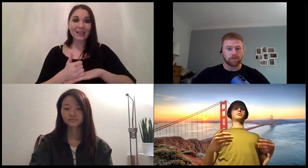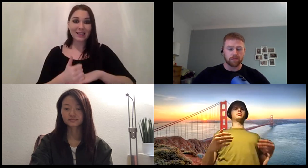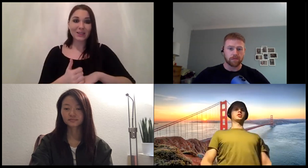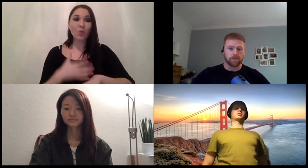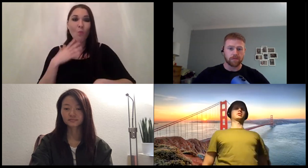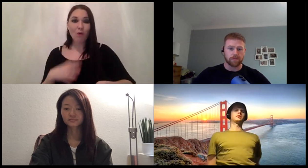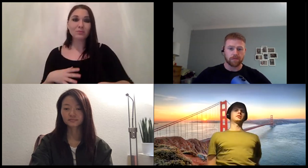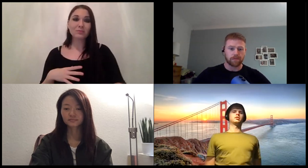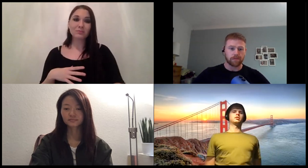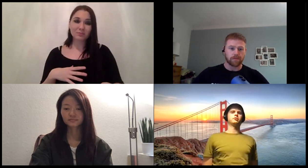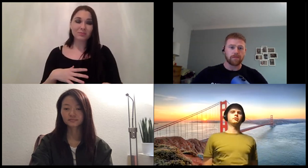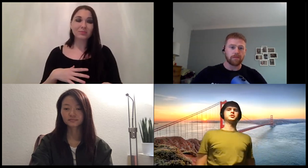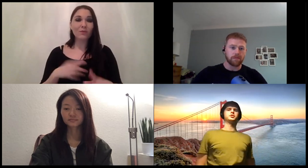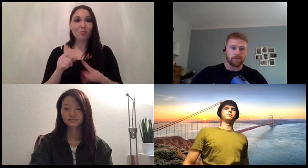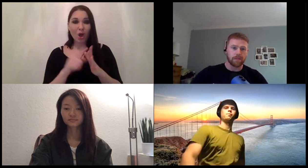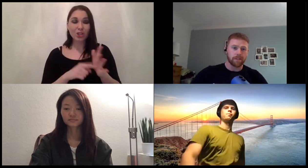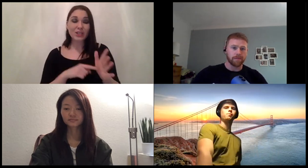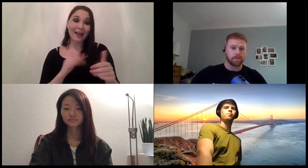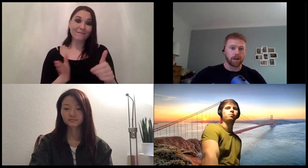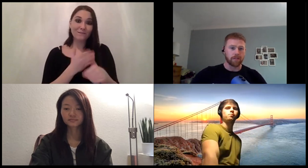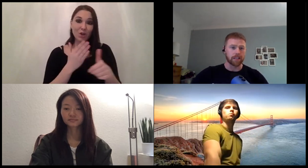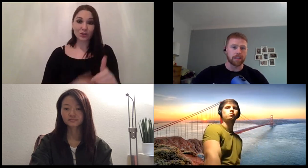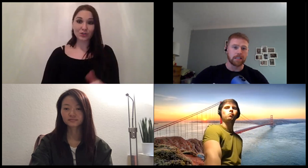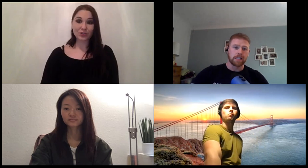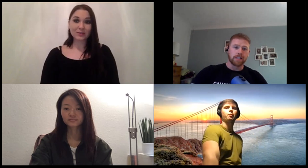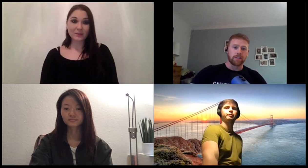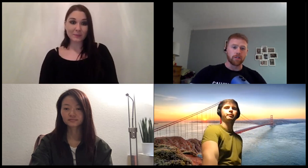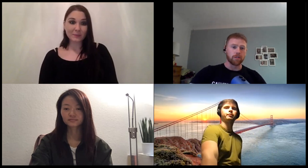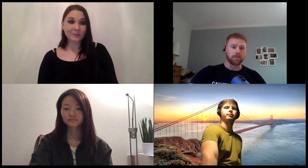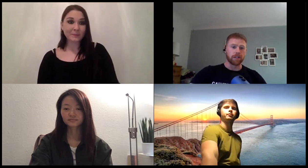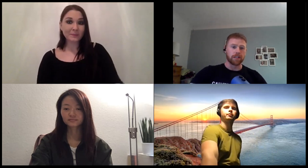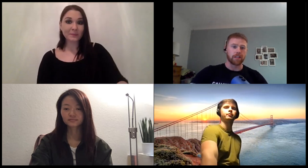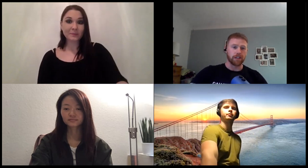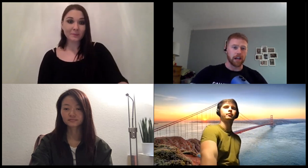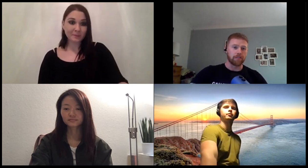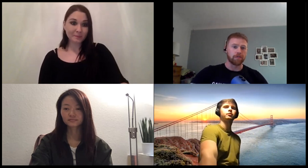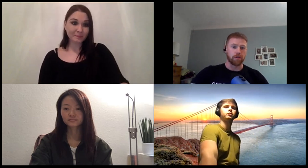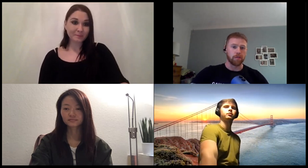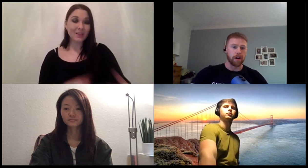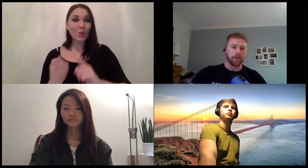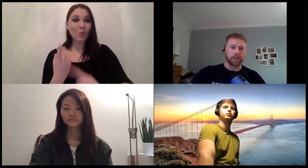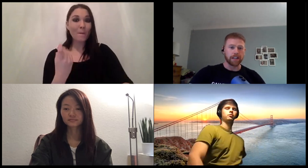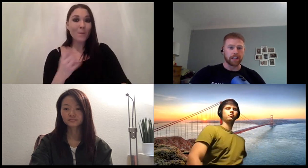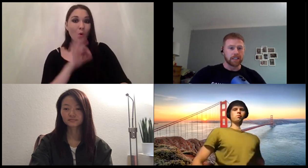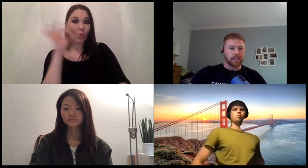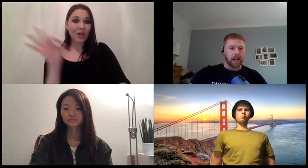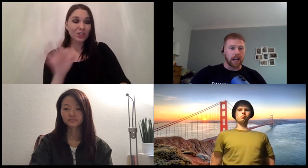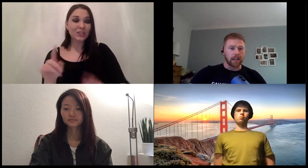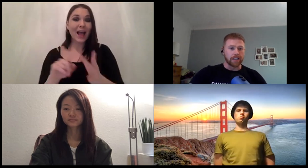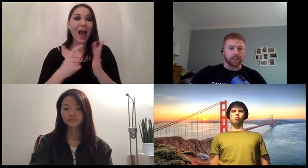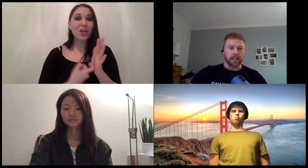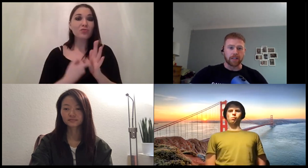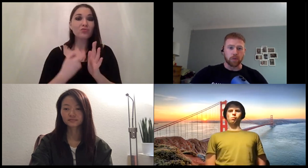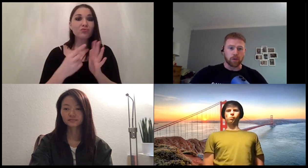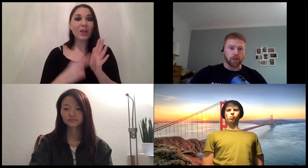project done at first another one for yourself jan from irena uh